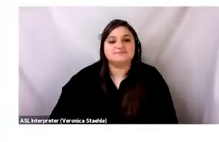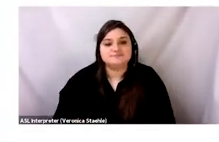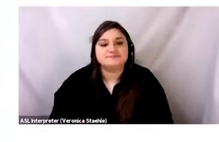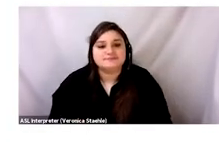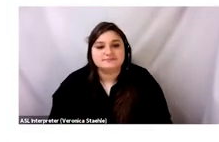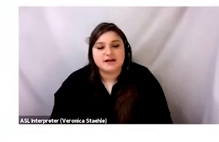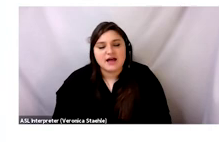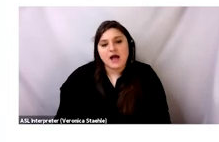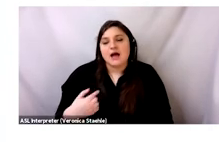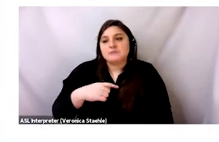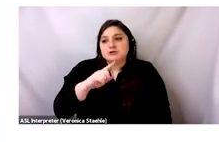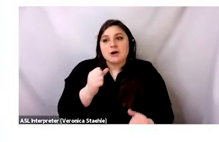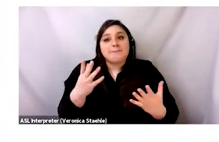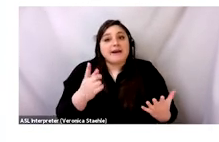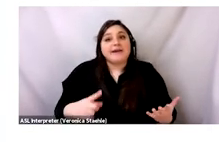our last thought.